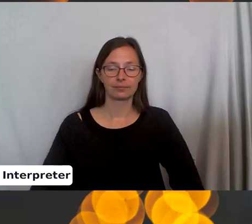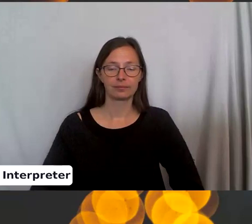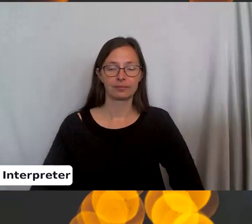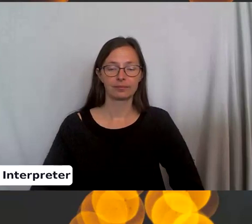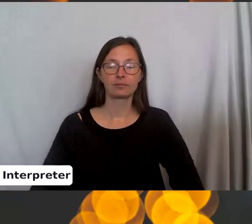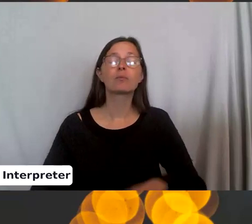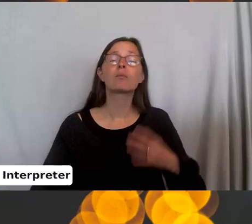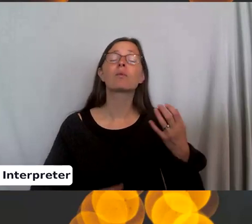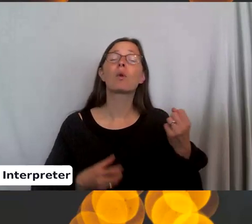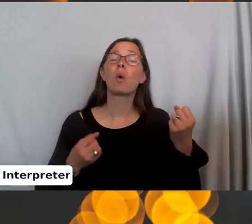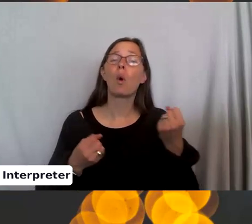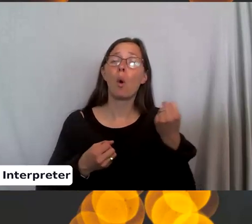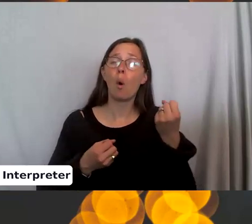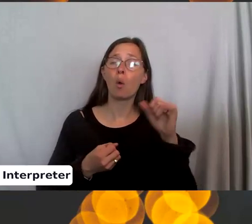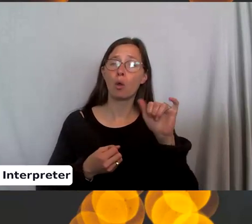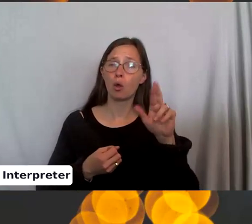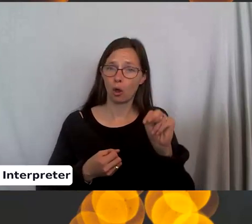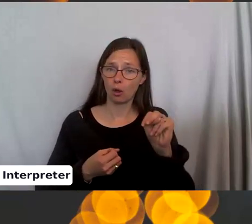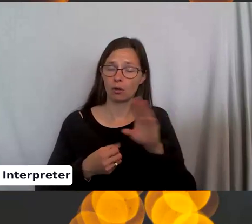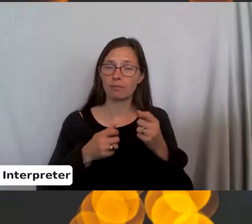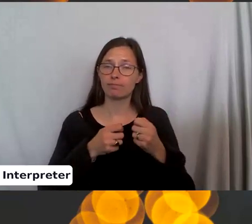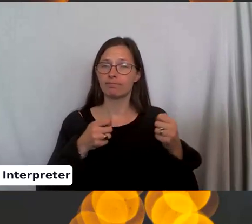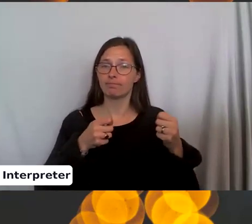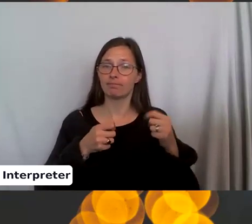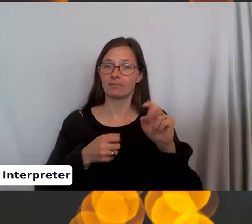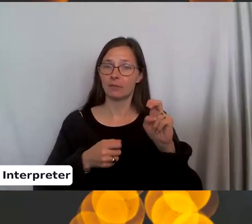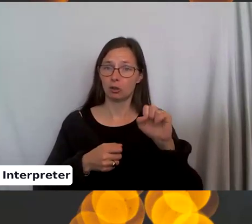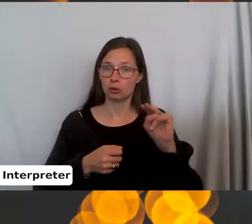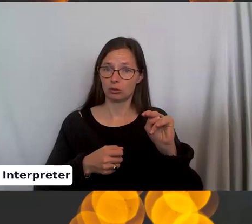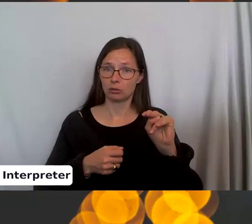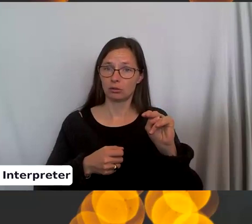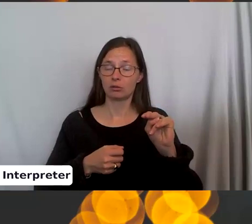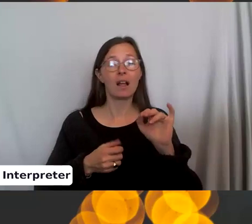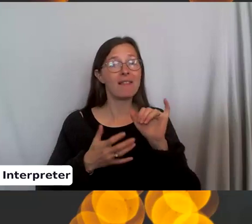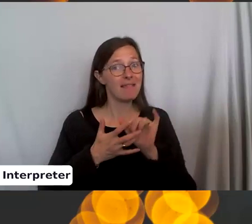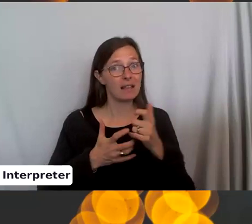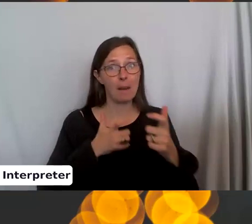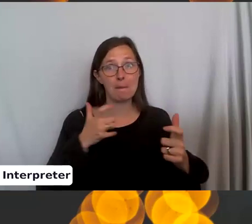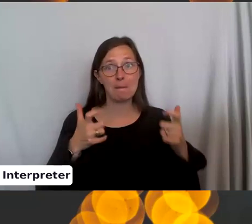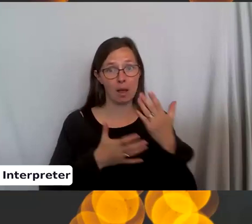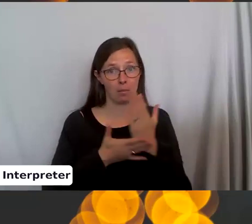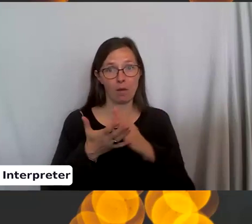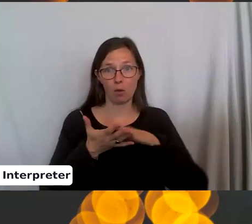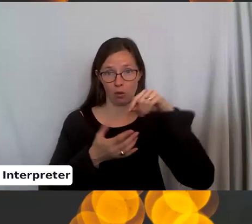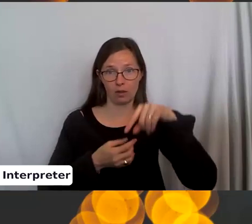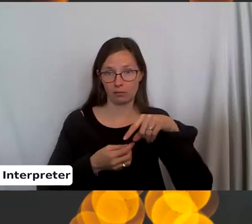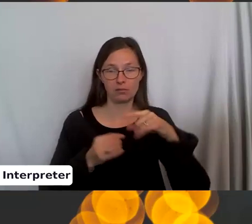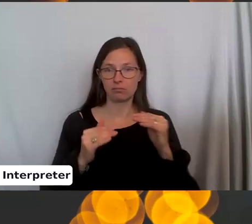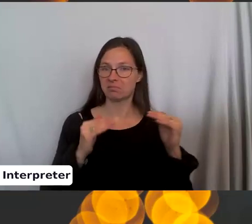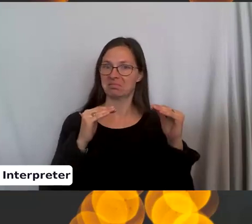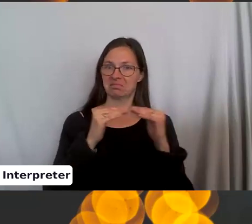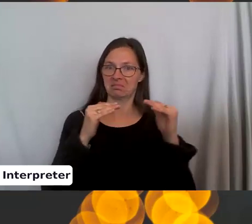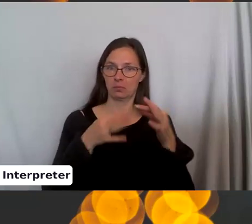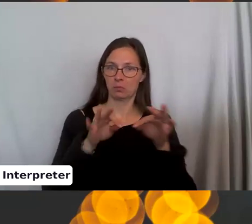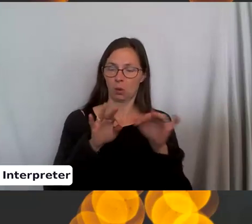Listen, holding the yarn and tension is as much a part of learning to do this as learning how to do the stitches